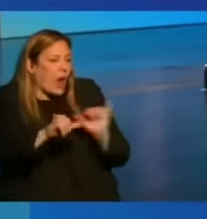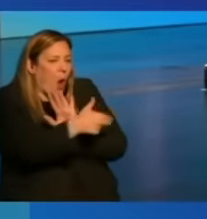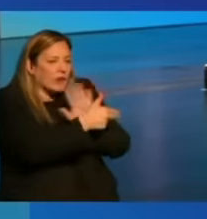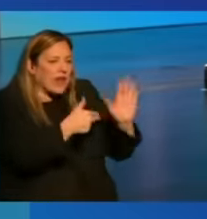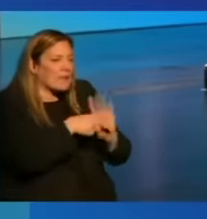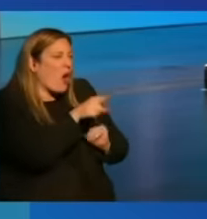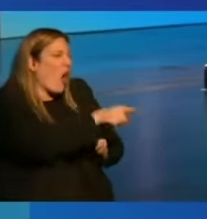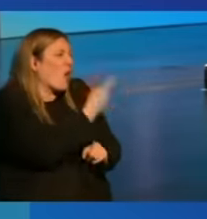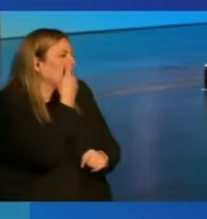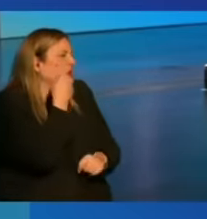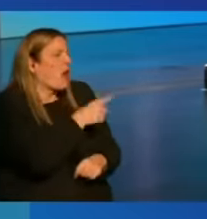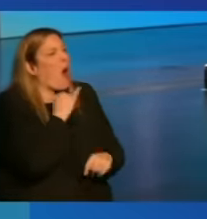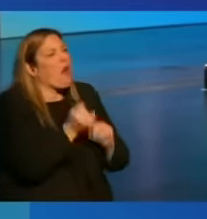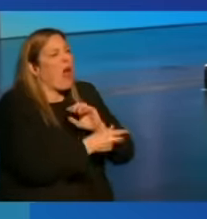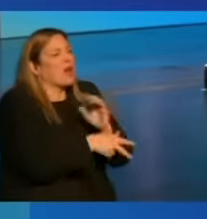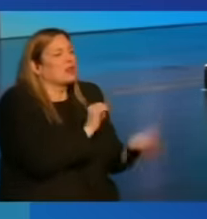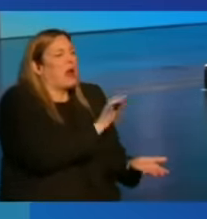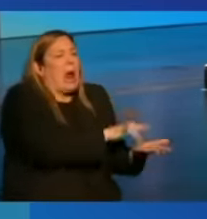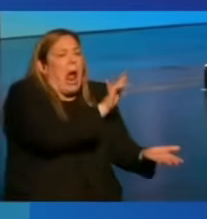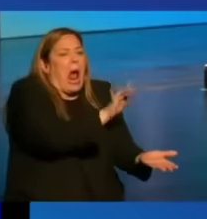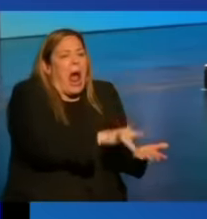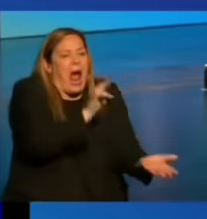weaken support for social insurance.